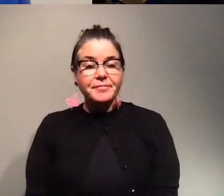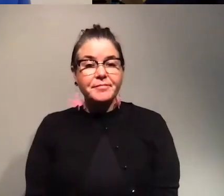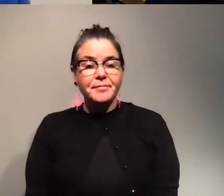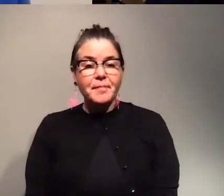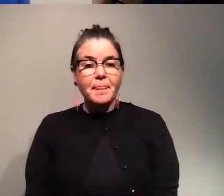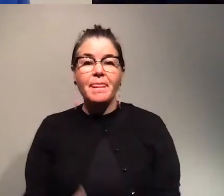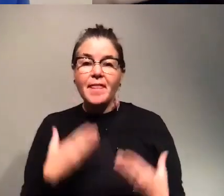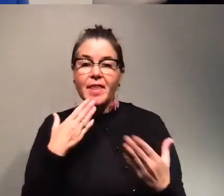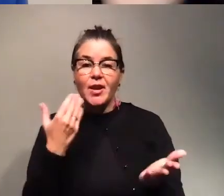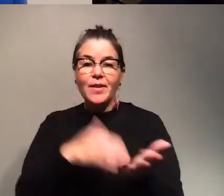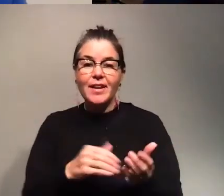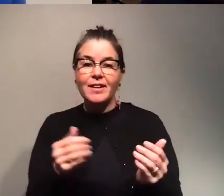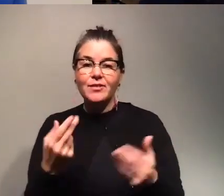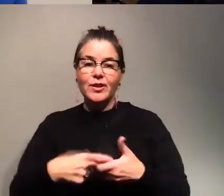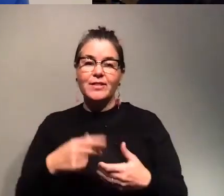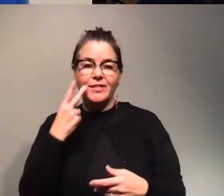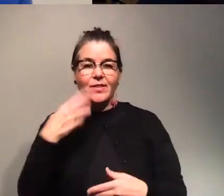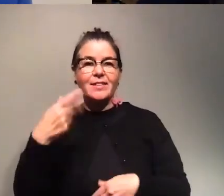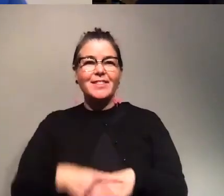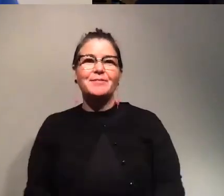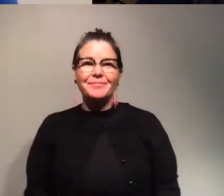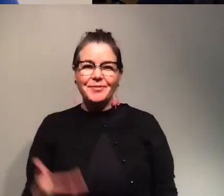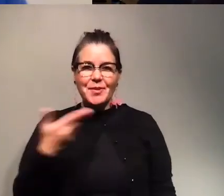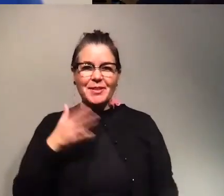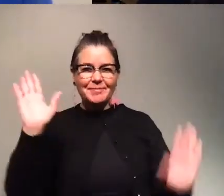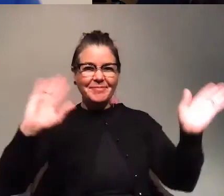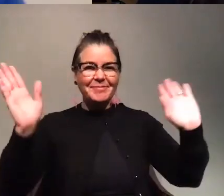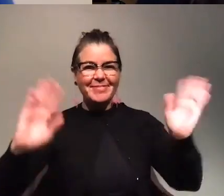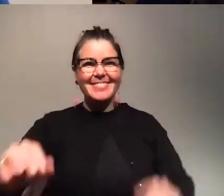thank you again for being with us and we'll see you next time thank you thank you